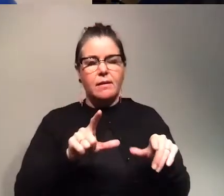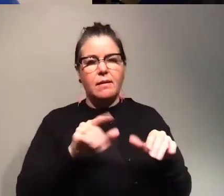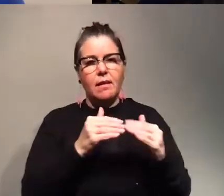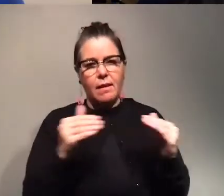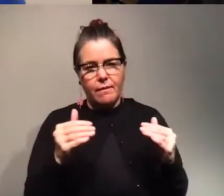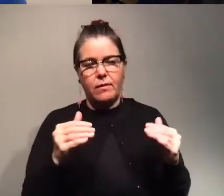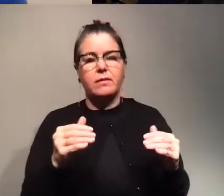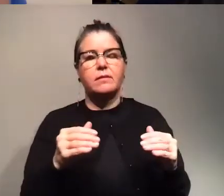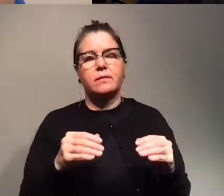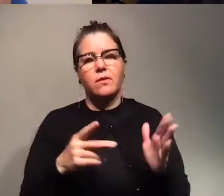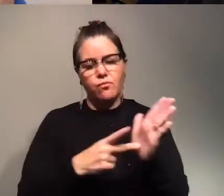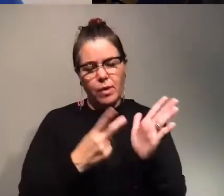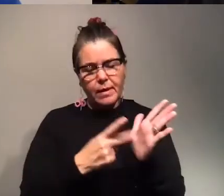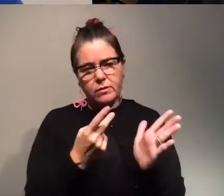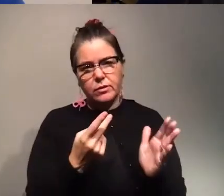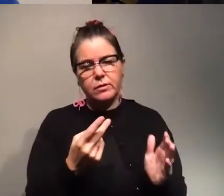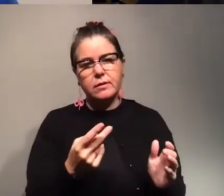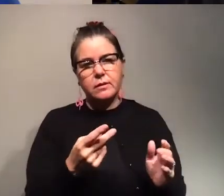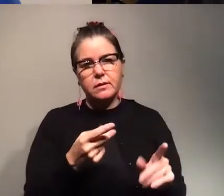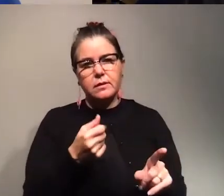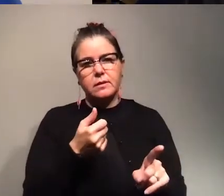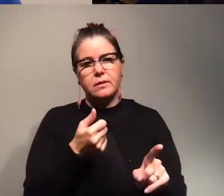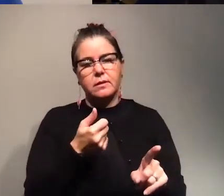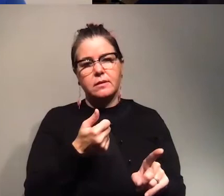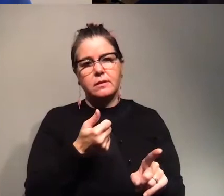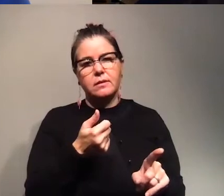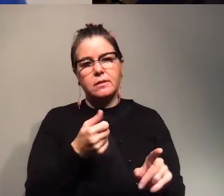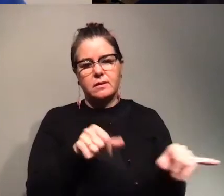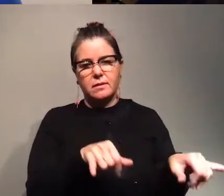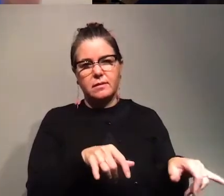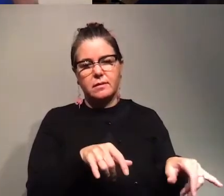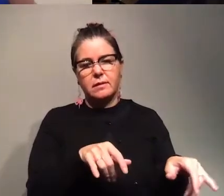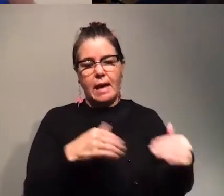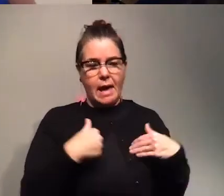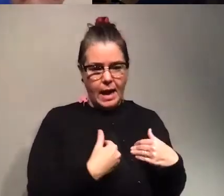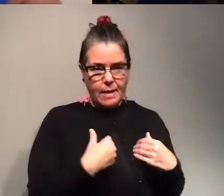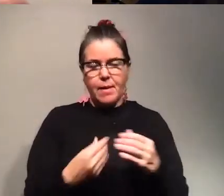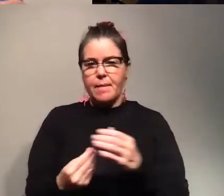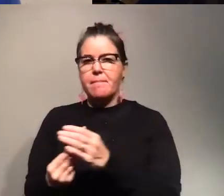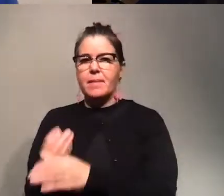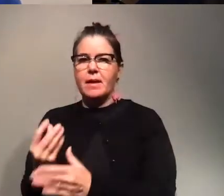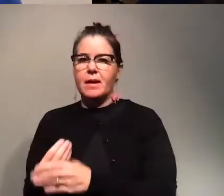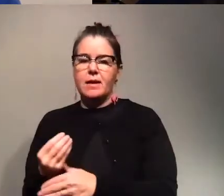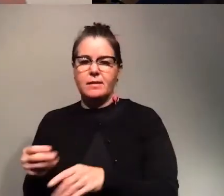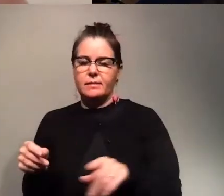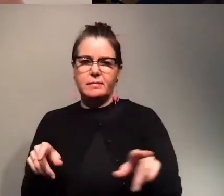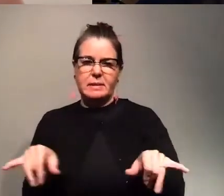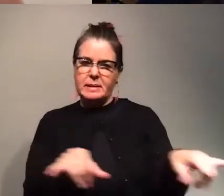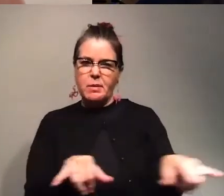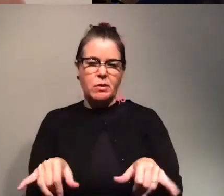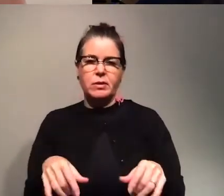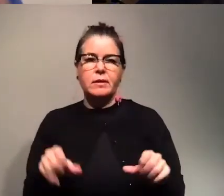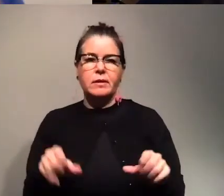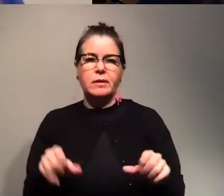replication, replication is very conserved between animal and plant viruses. So we can